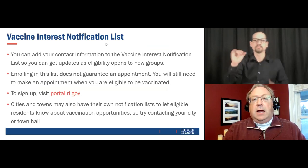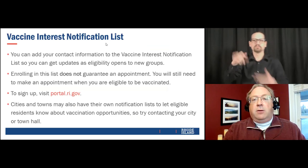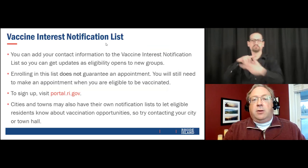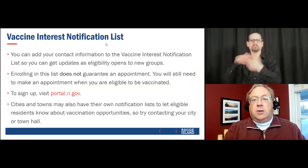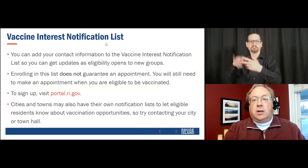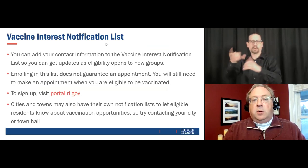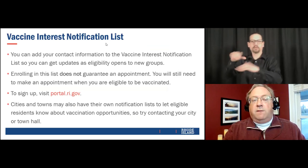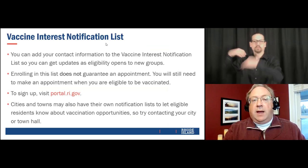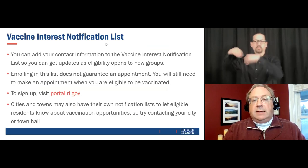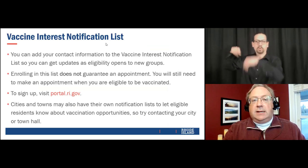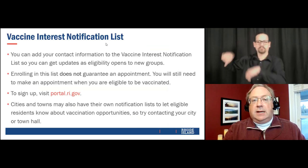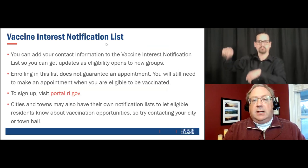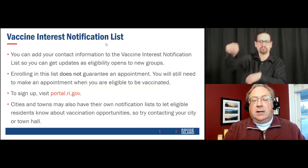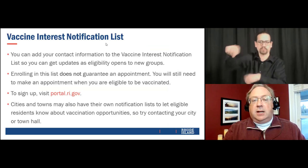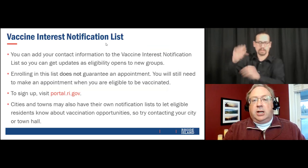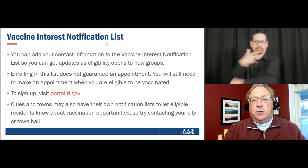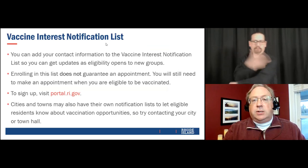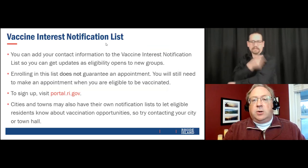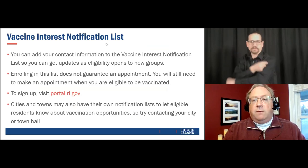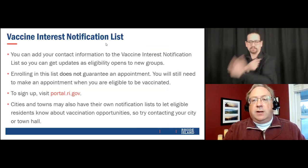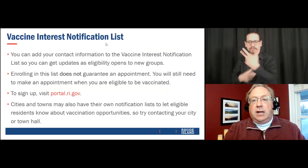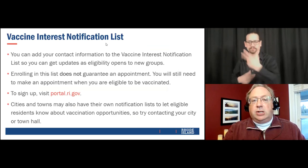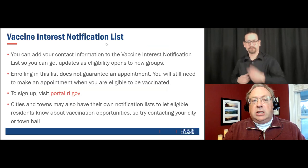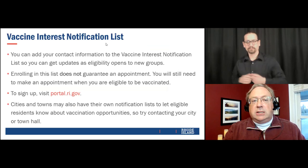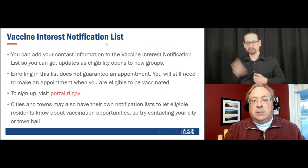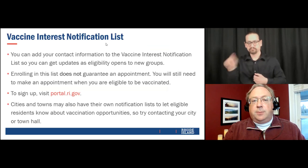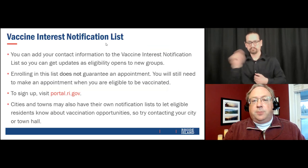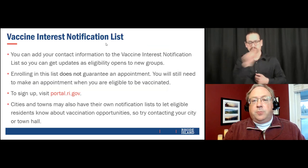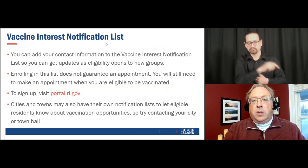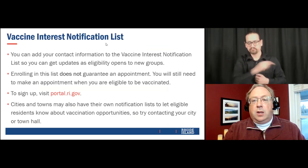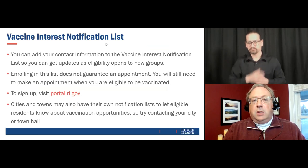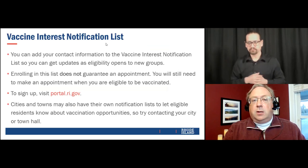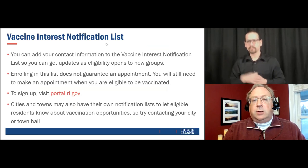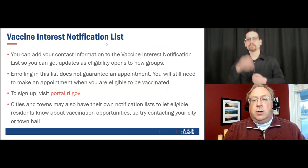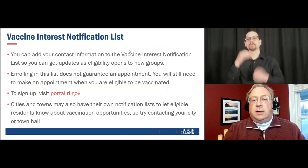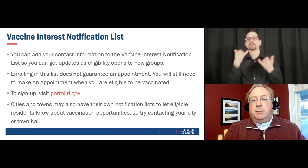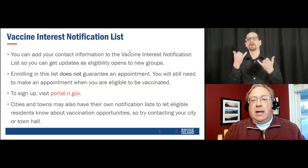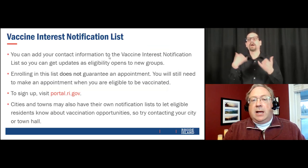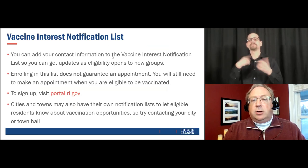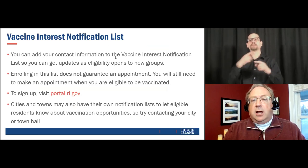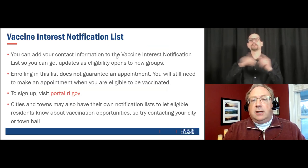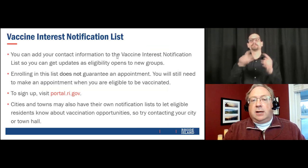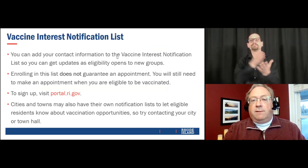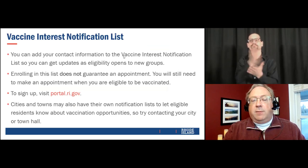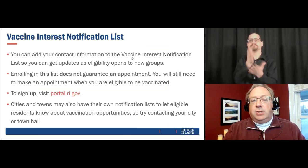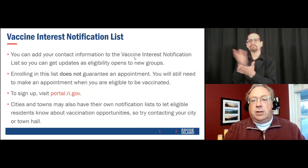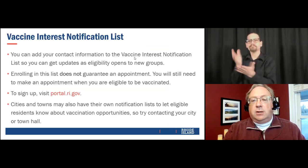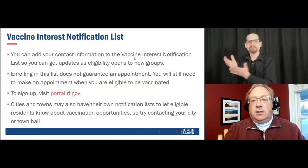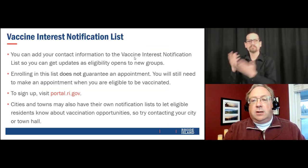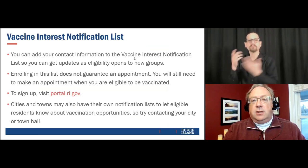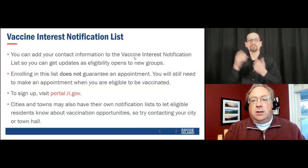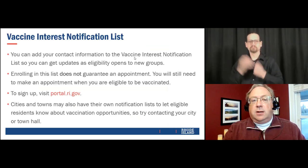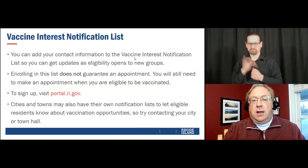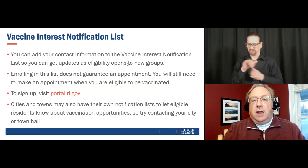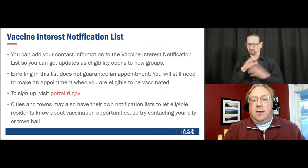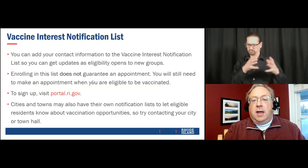Right now, though, there's also a vaccine interest notification list. So you can simply add your contact information